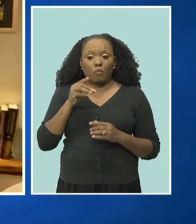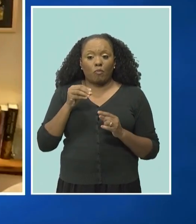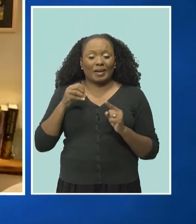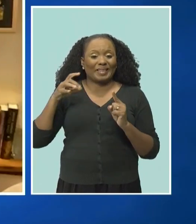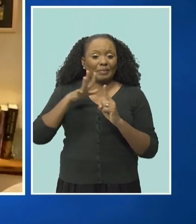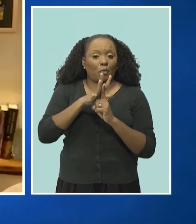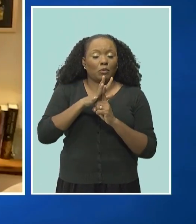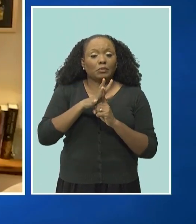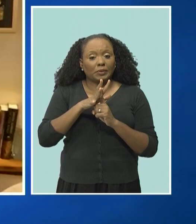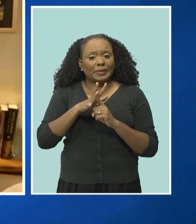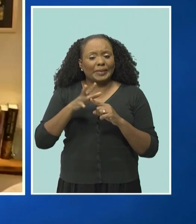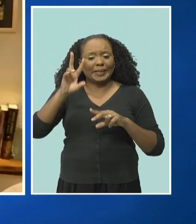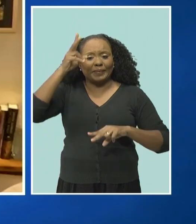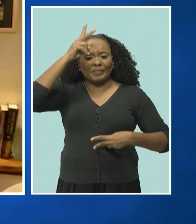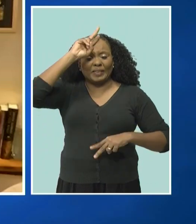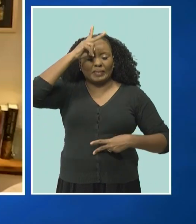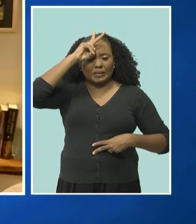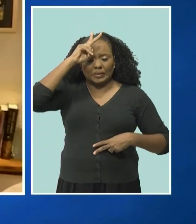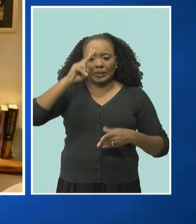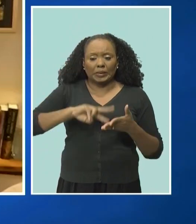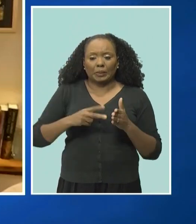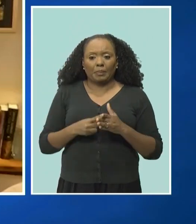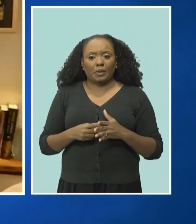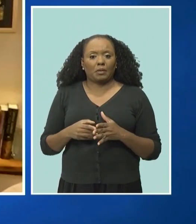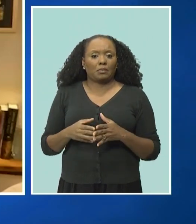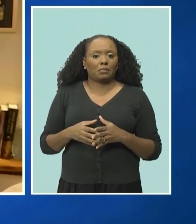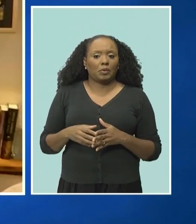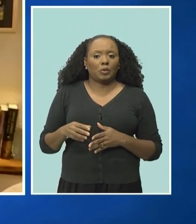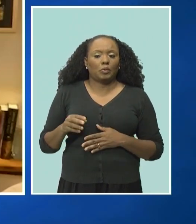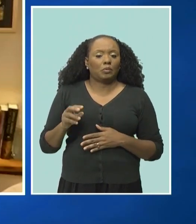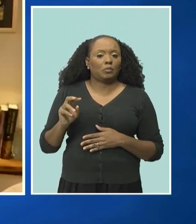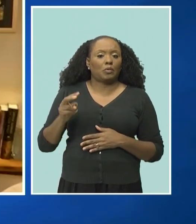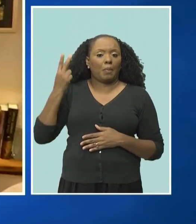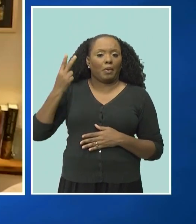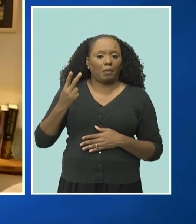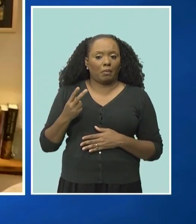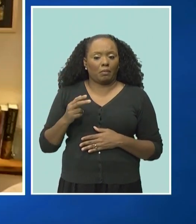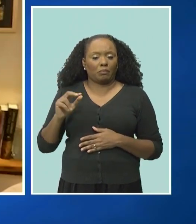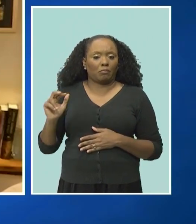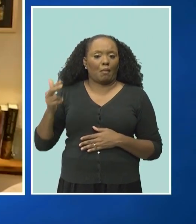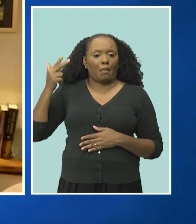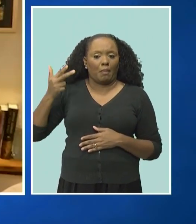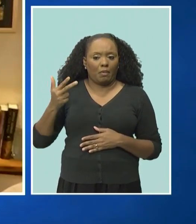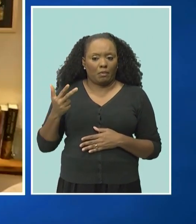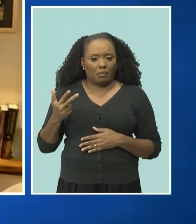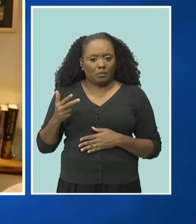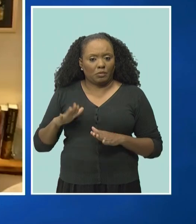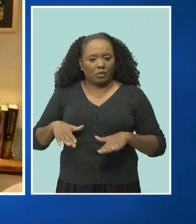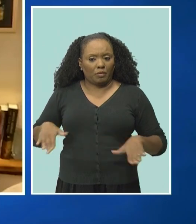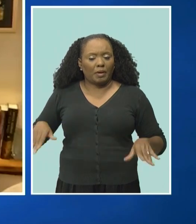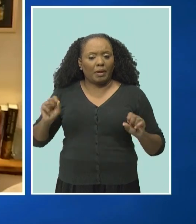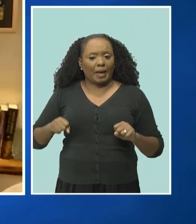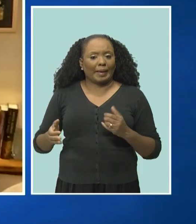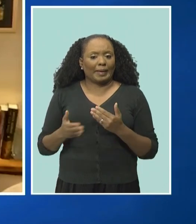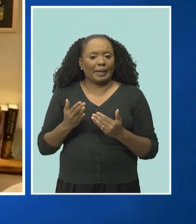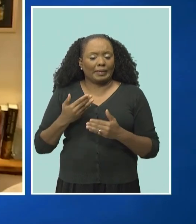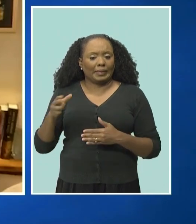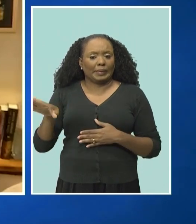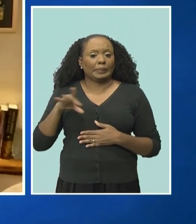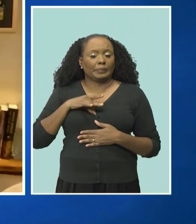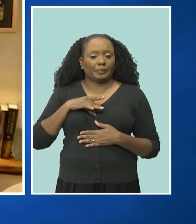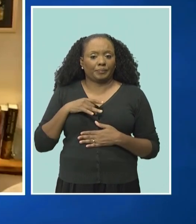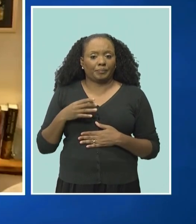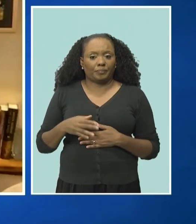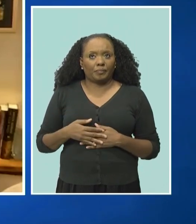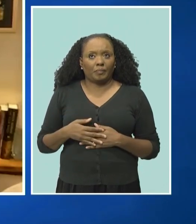population that's easily doubled or trebled who are susceptible to this virus. Now, for most children,